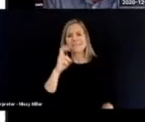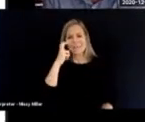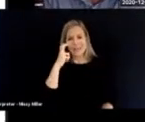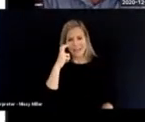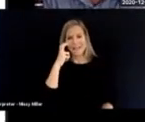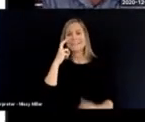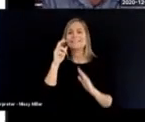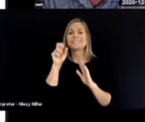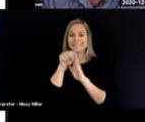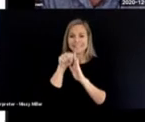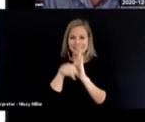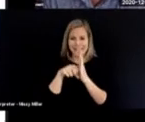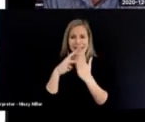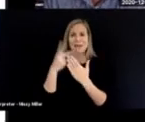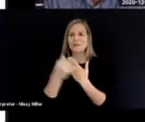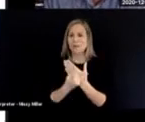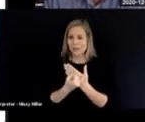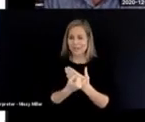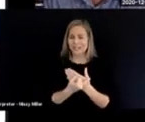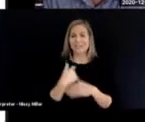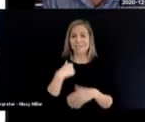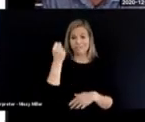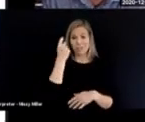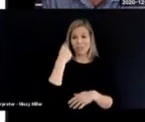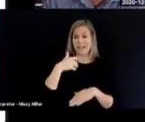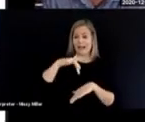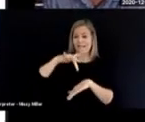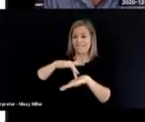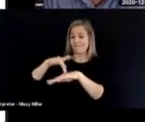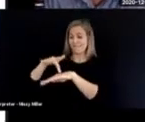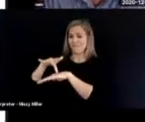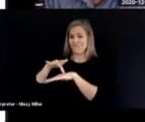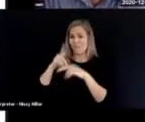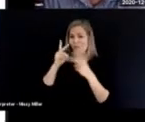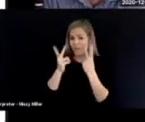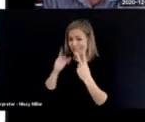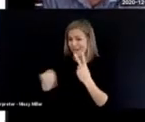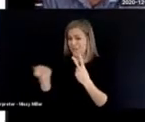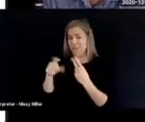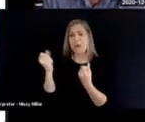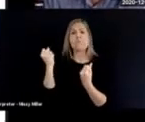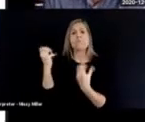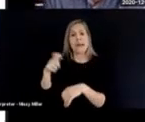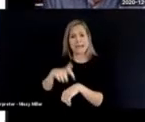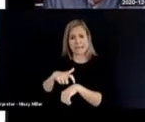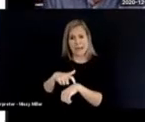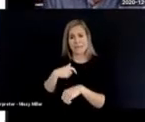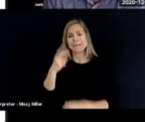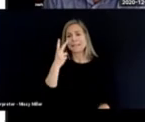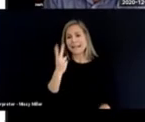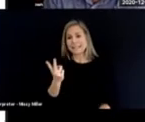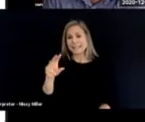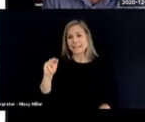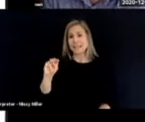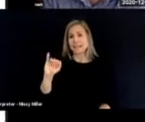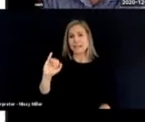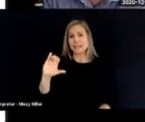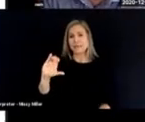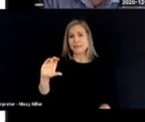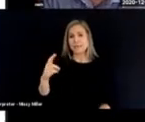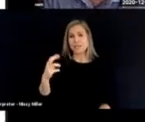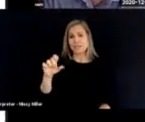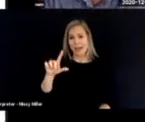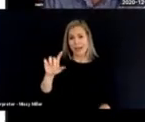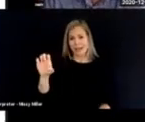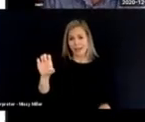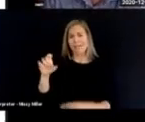visited them on a number of occasions, and I see Michelle from Florida is also